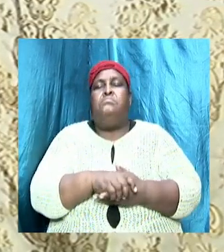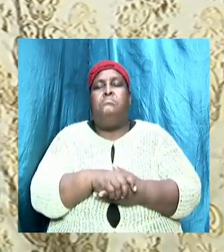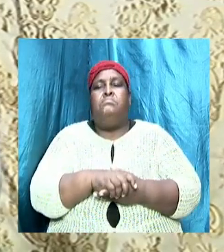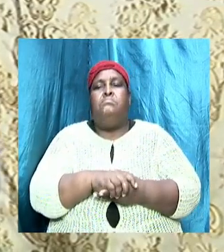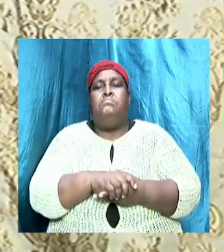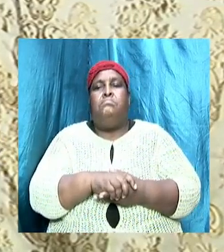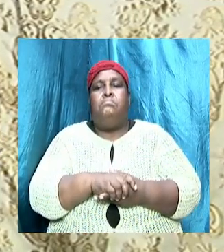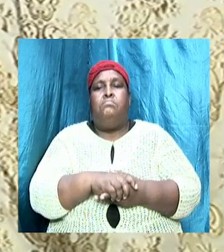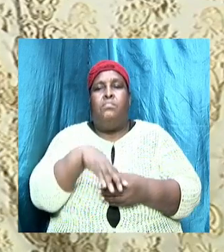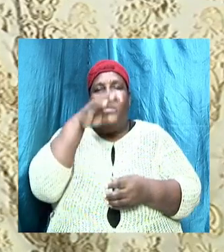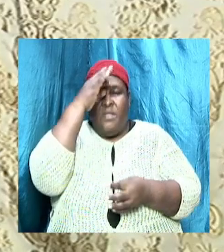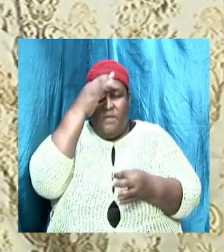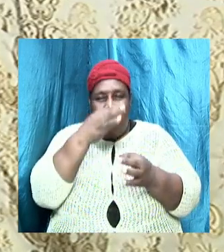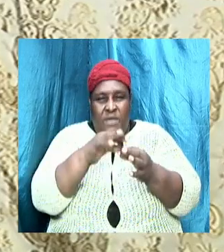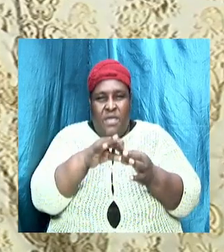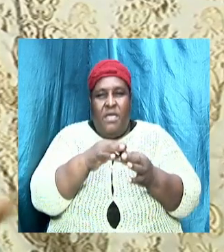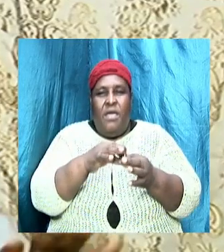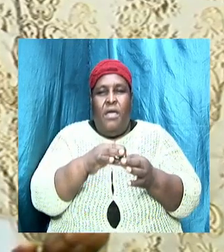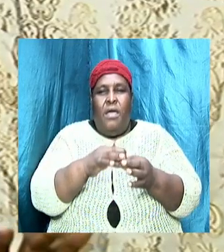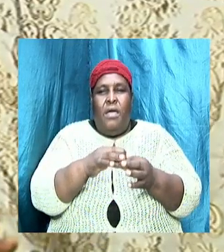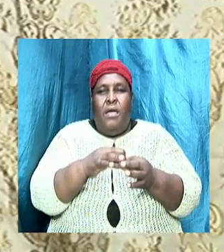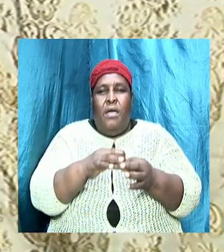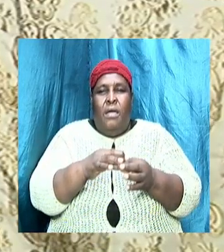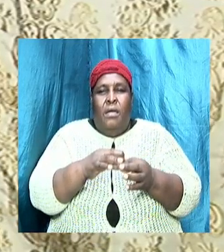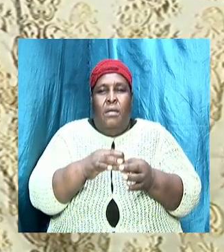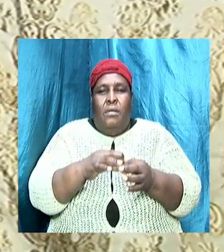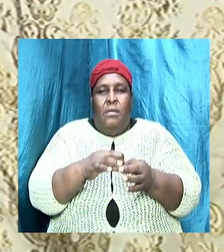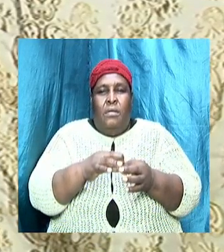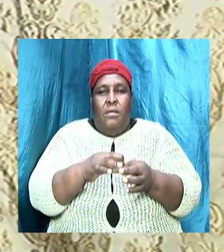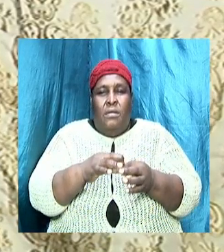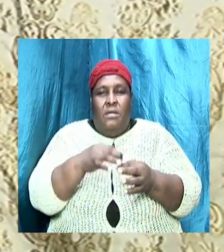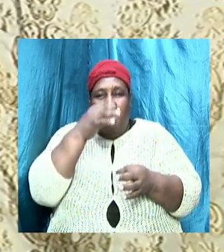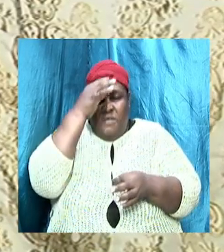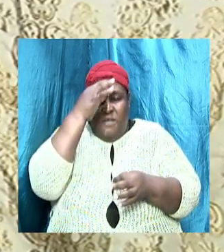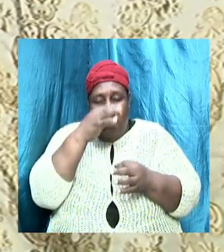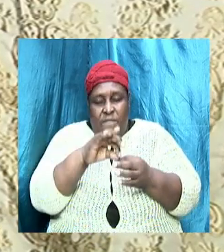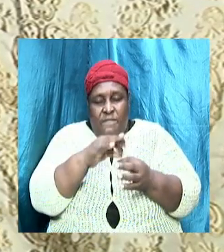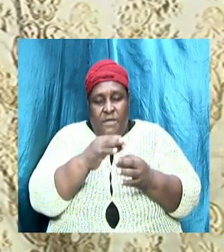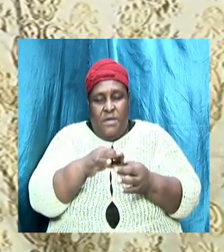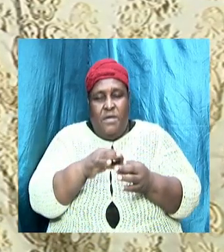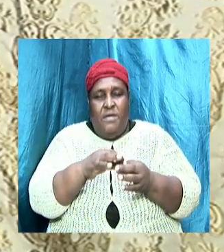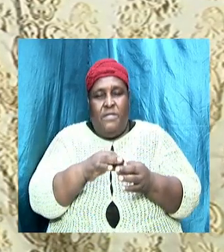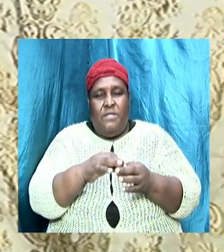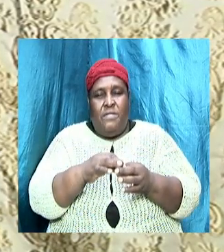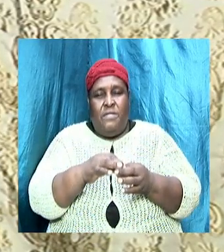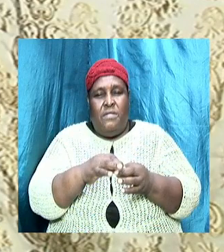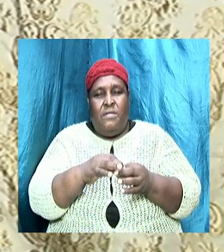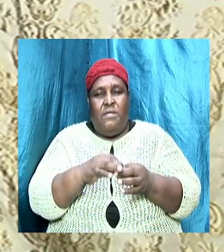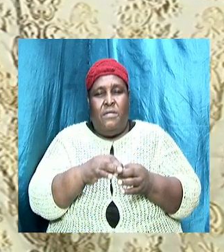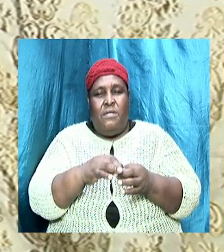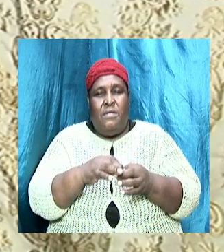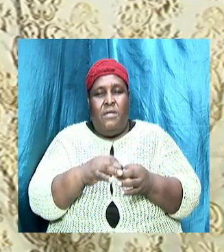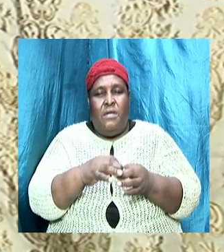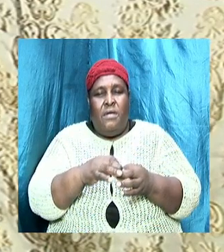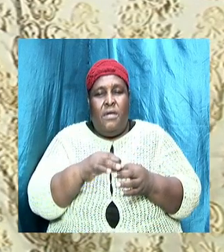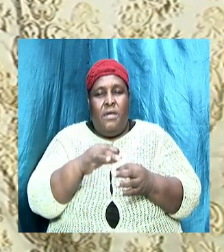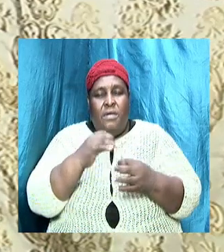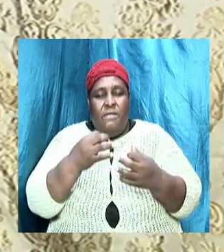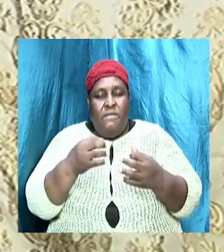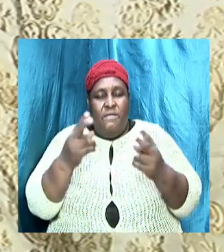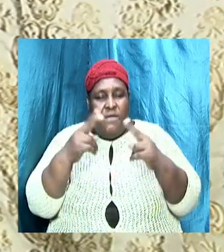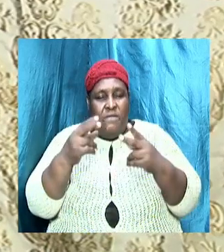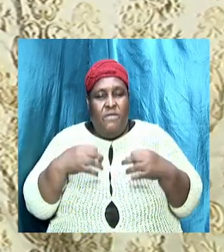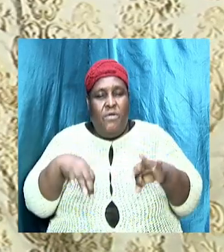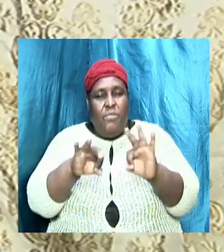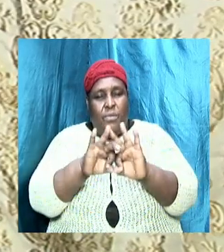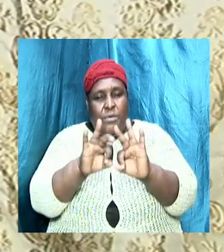so faith plays a vital role into the saving